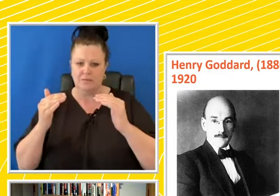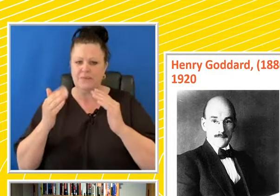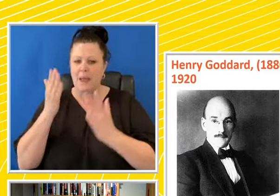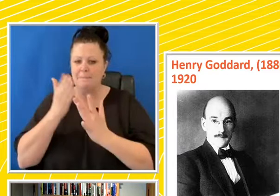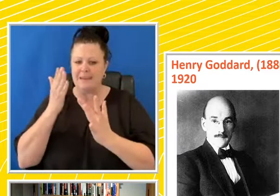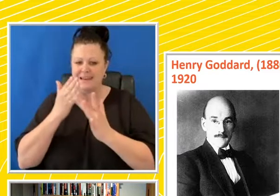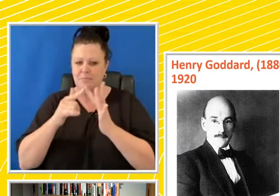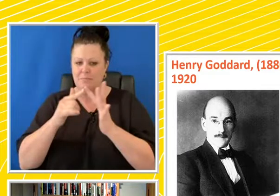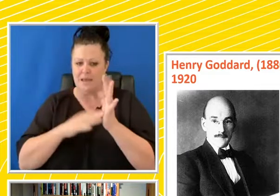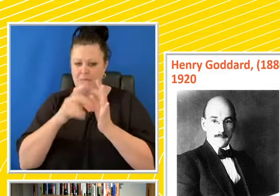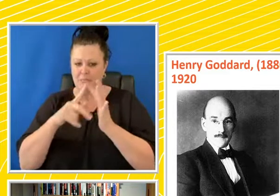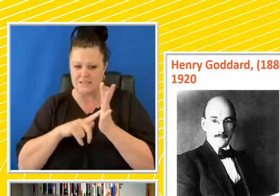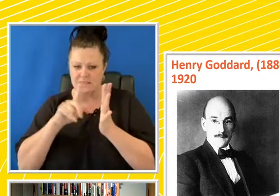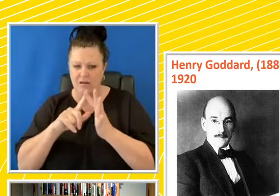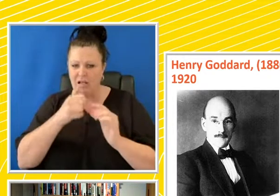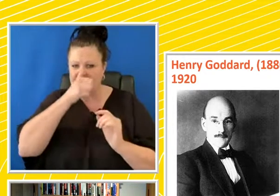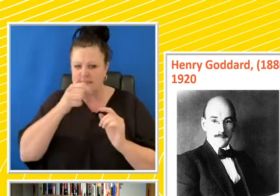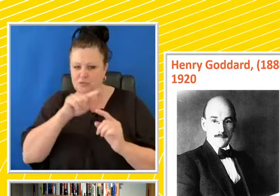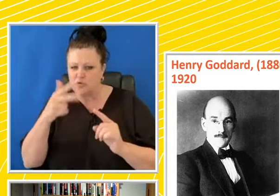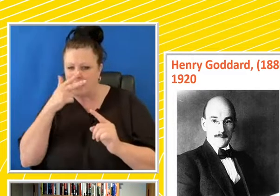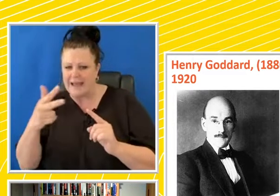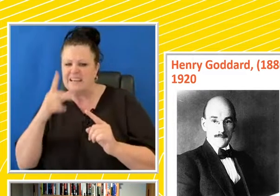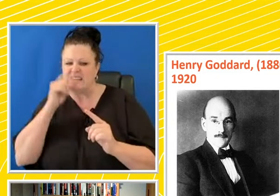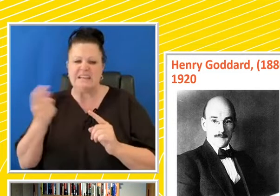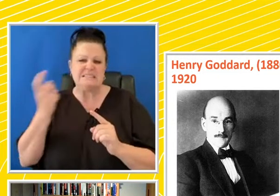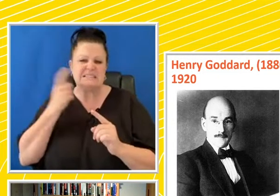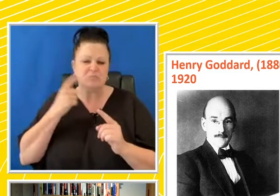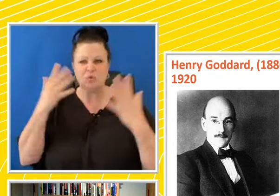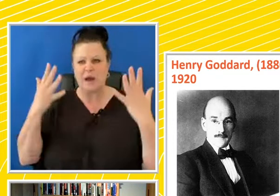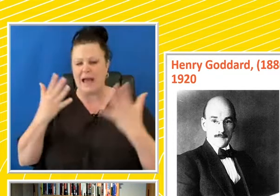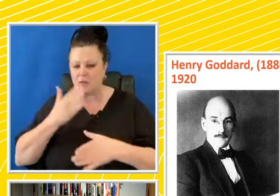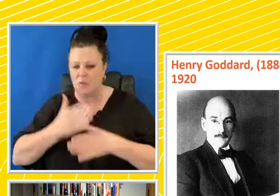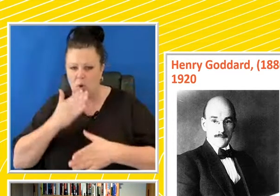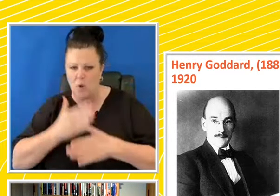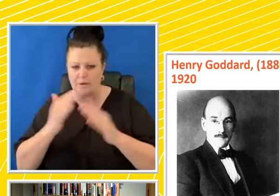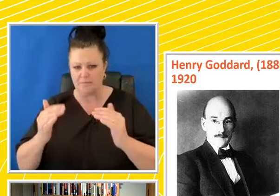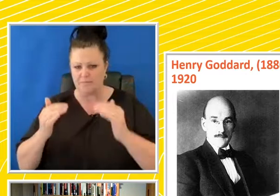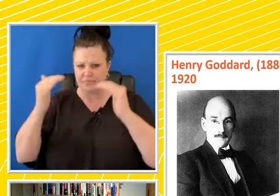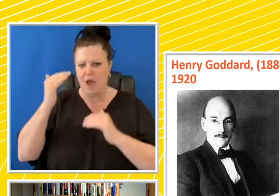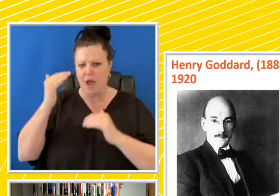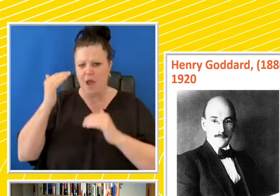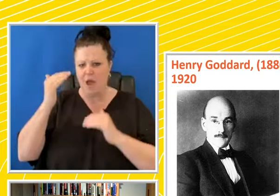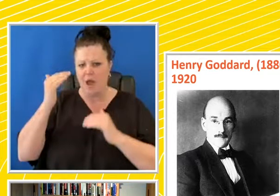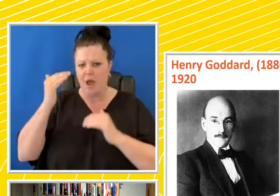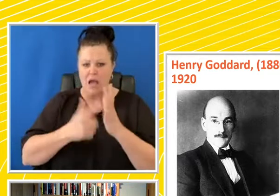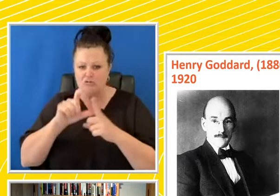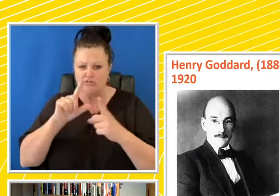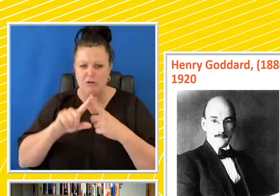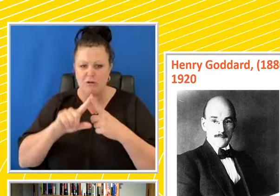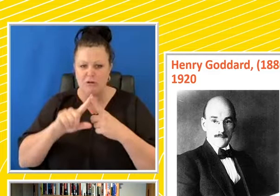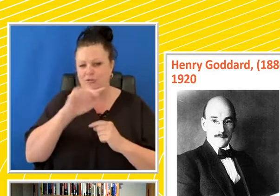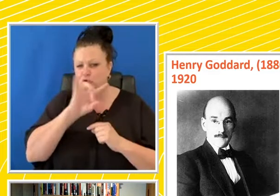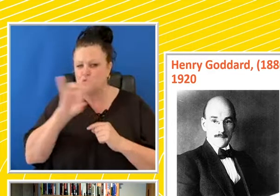imbecile, mentally eight to ten years old, complex manual work. And a moron, mentally 10 to 12 years old, work